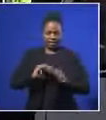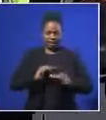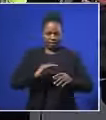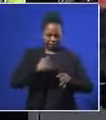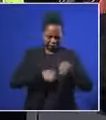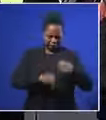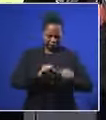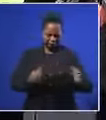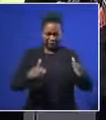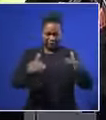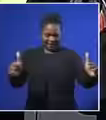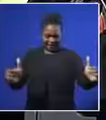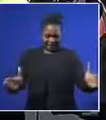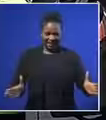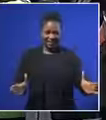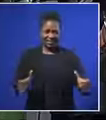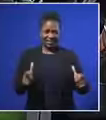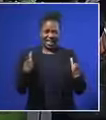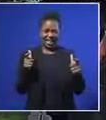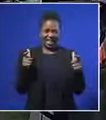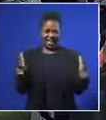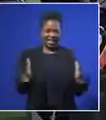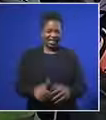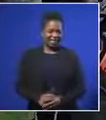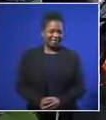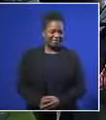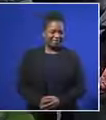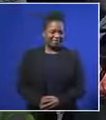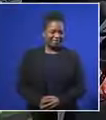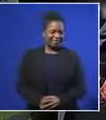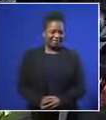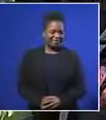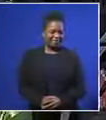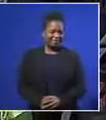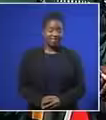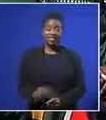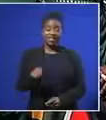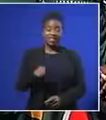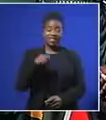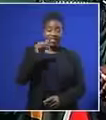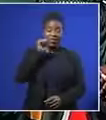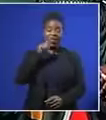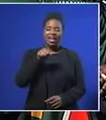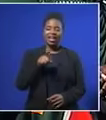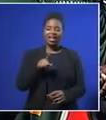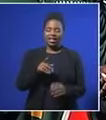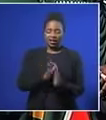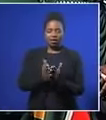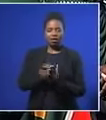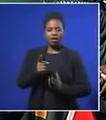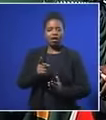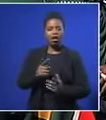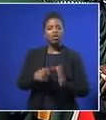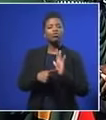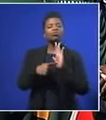enormous birthday cake. It is a place where we burn the past book. Burning the past book signifies, it's symbolic